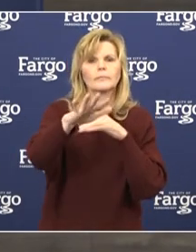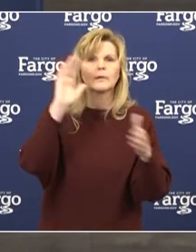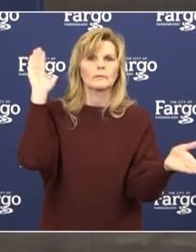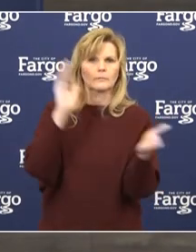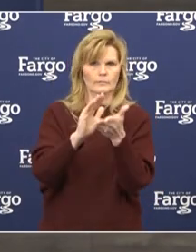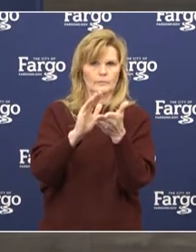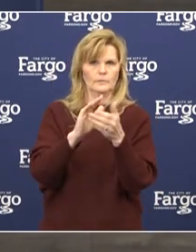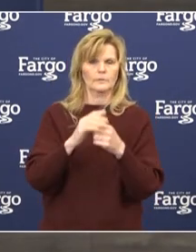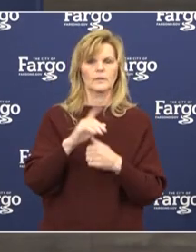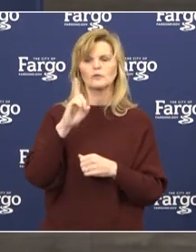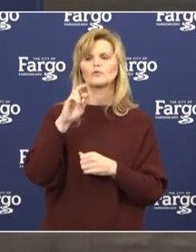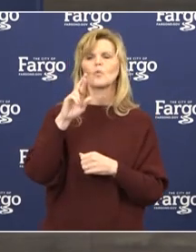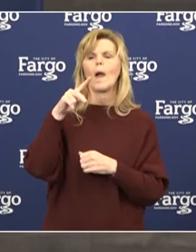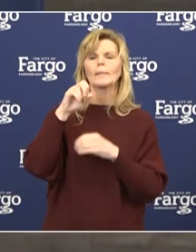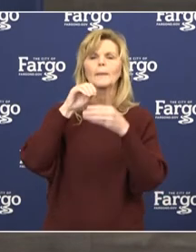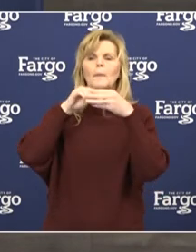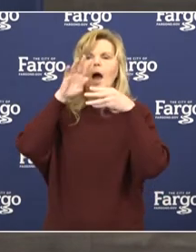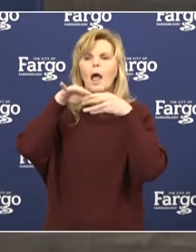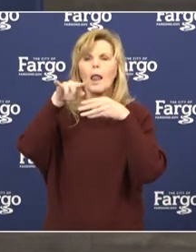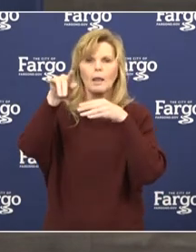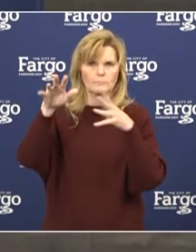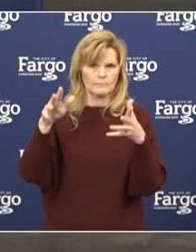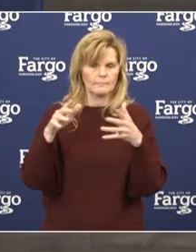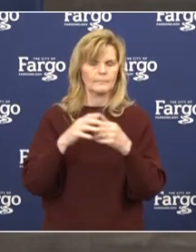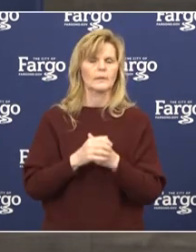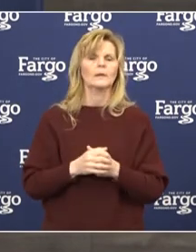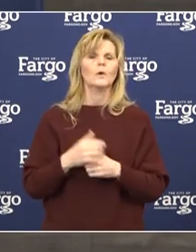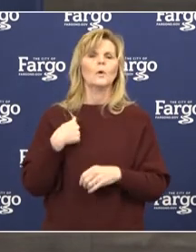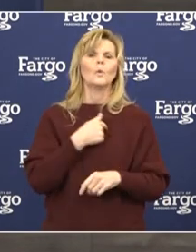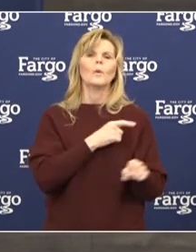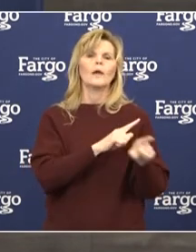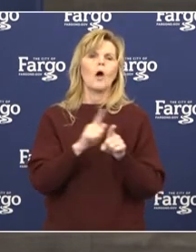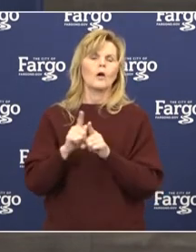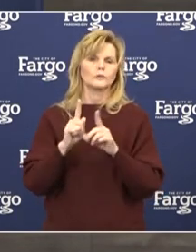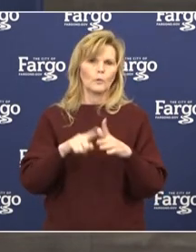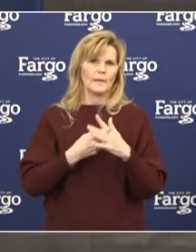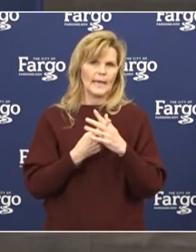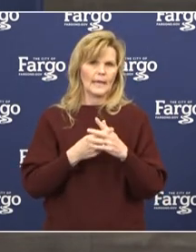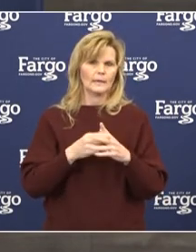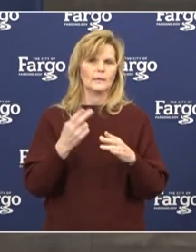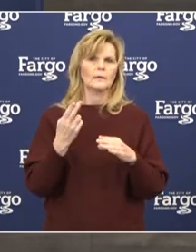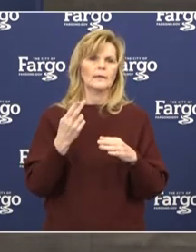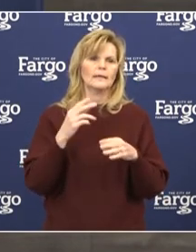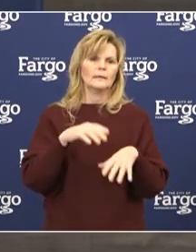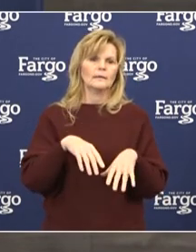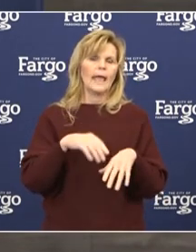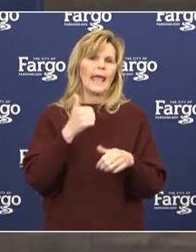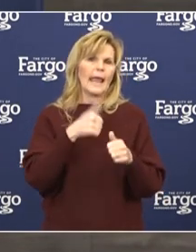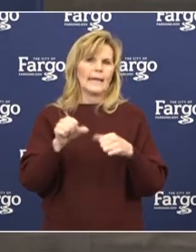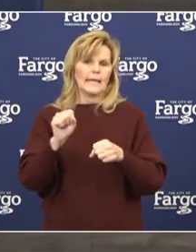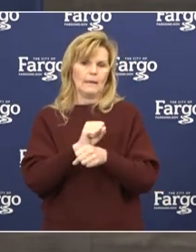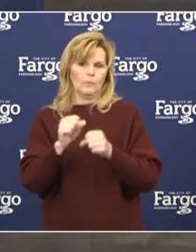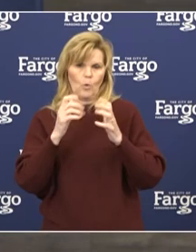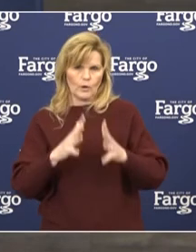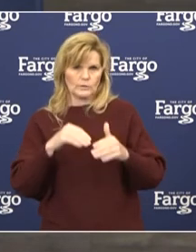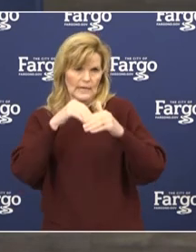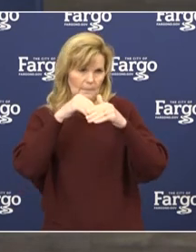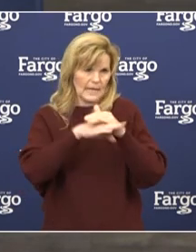droplet transmission. And we also began taking temperatures of all Sanford employees